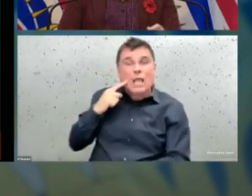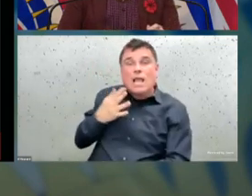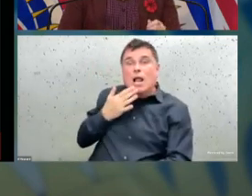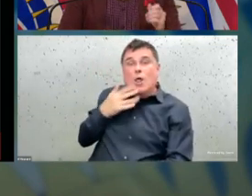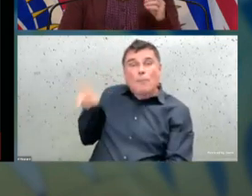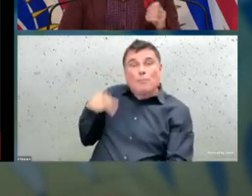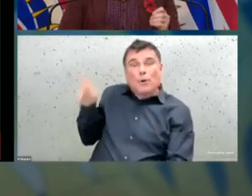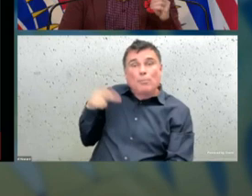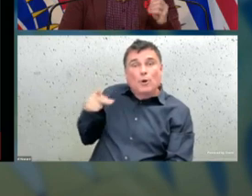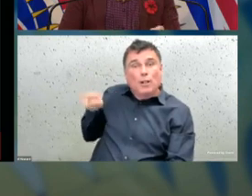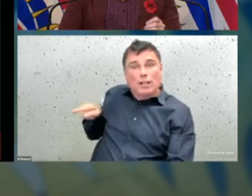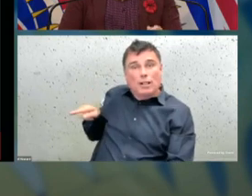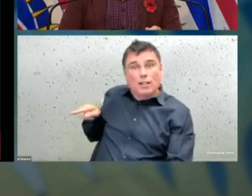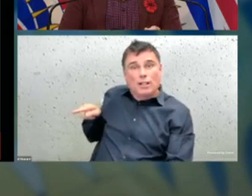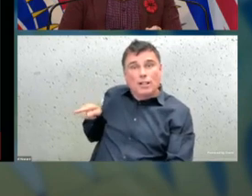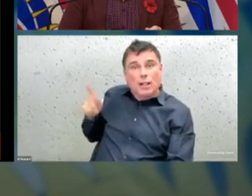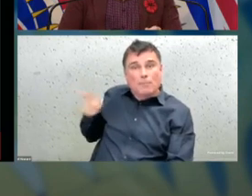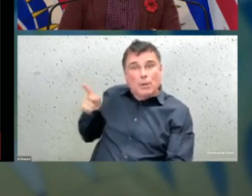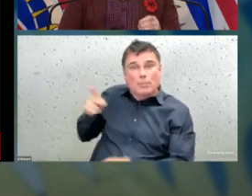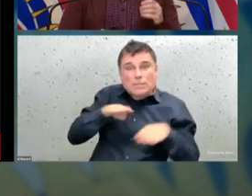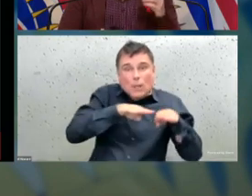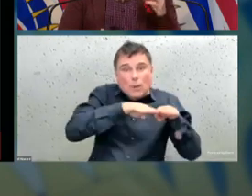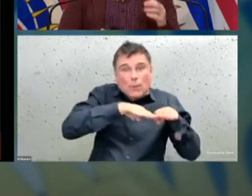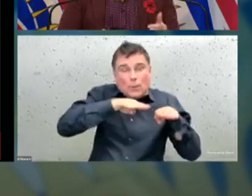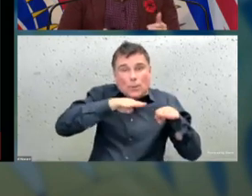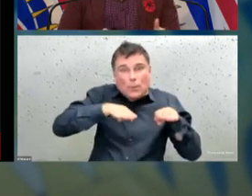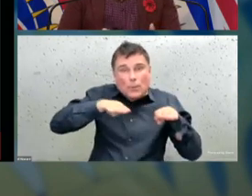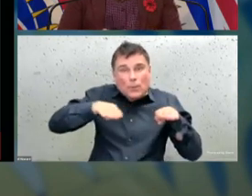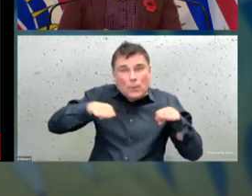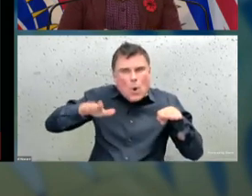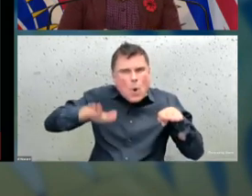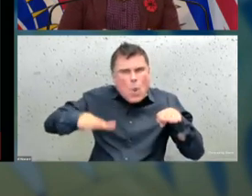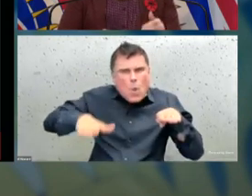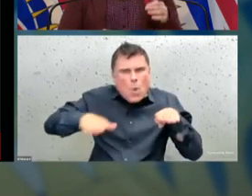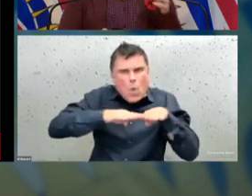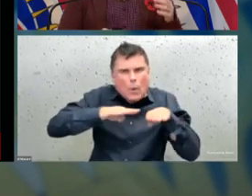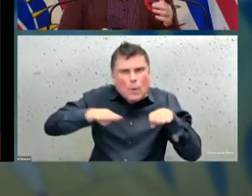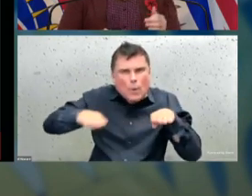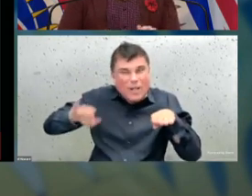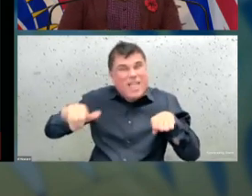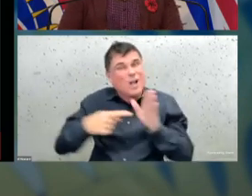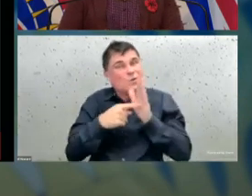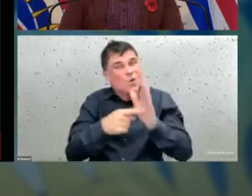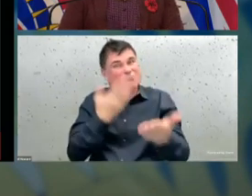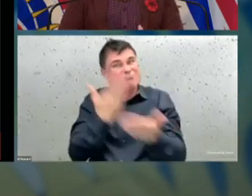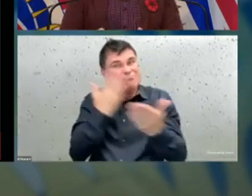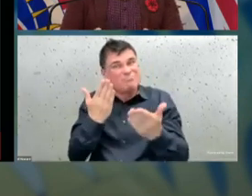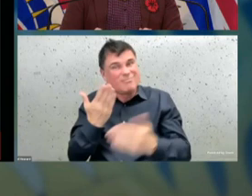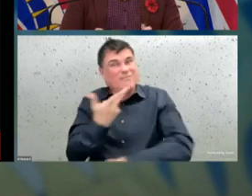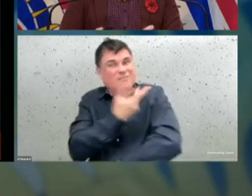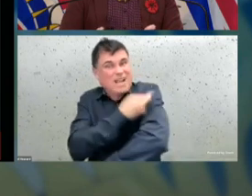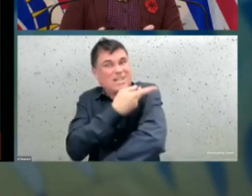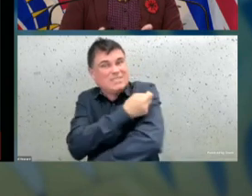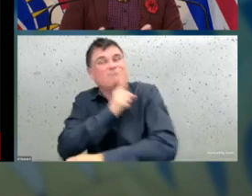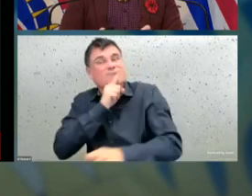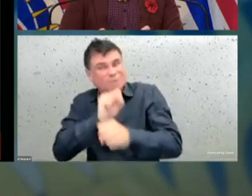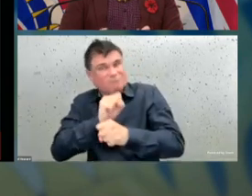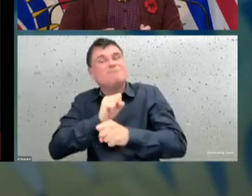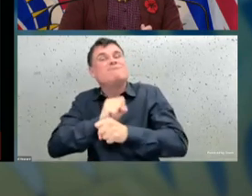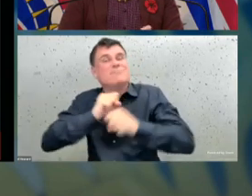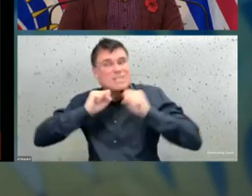vaccines are highly, highly protective at preventing severe illness even in older people who get infected.